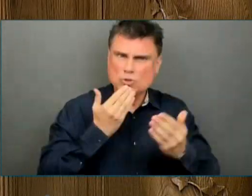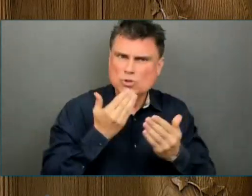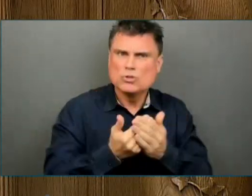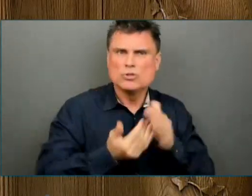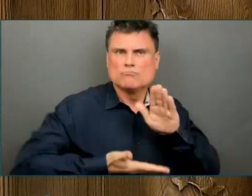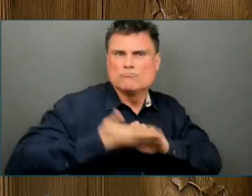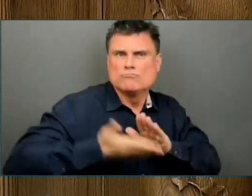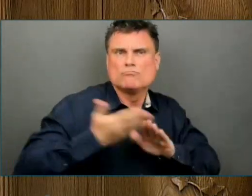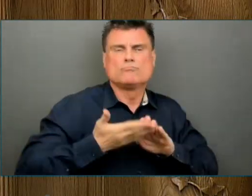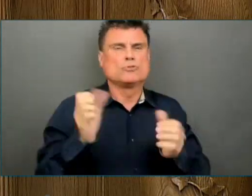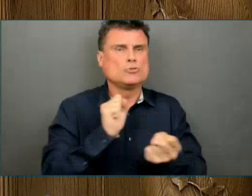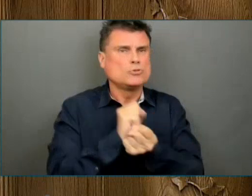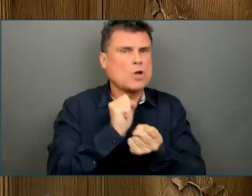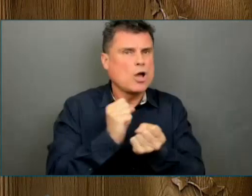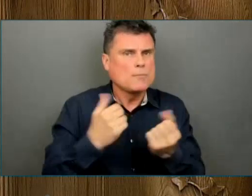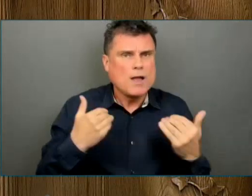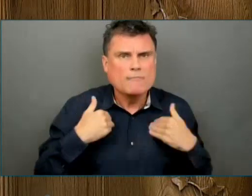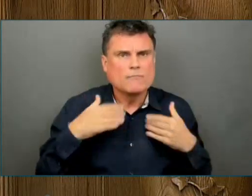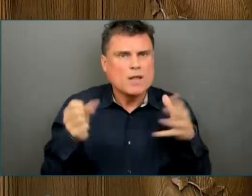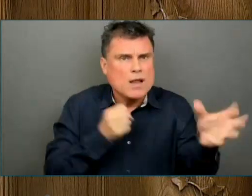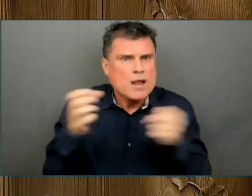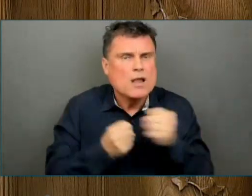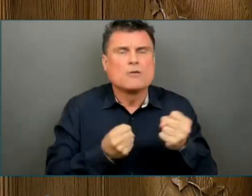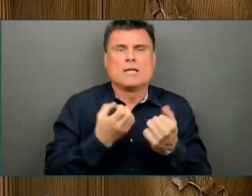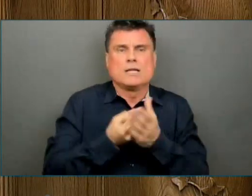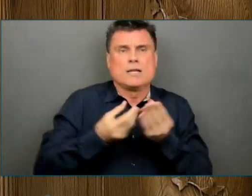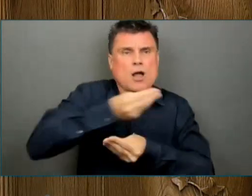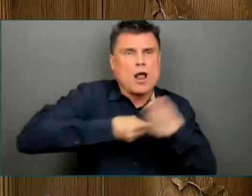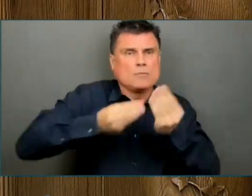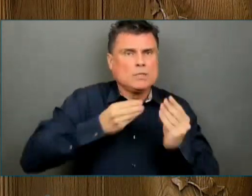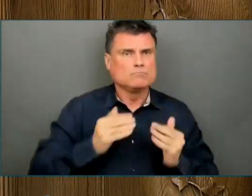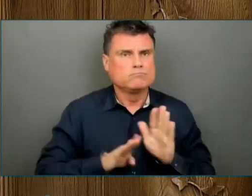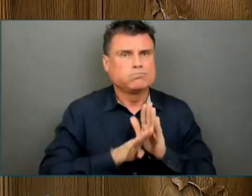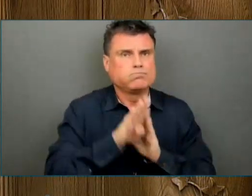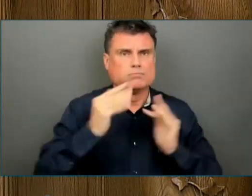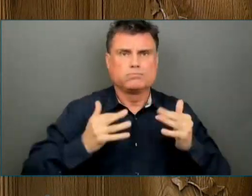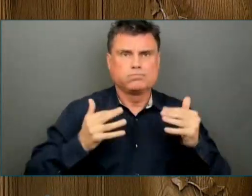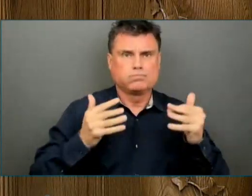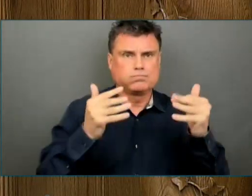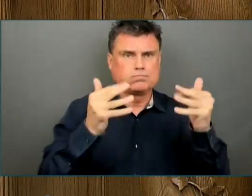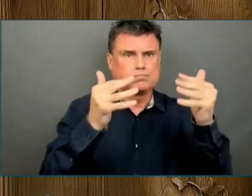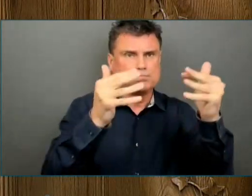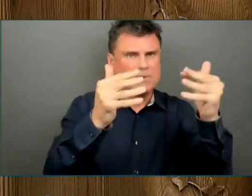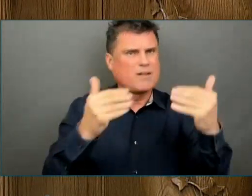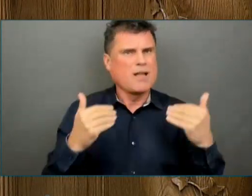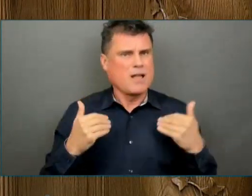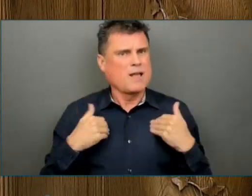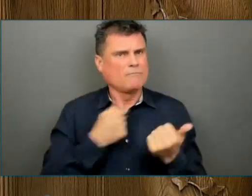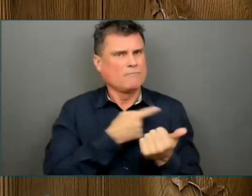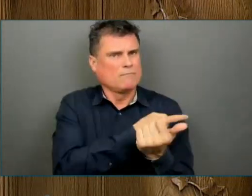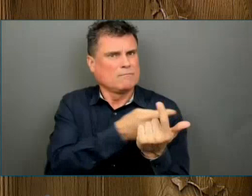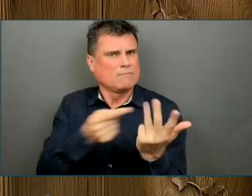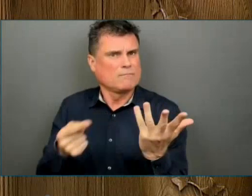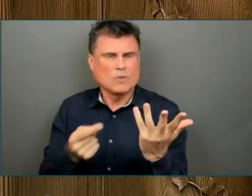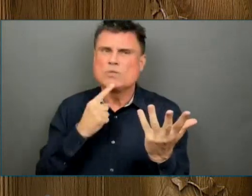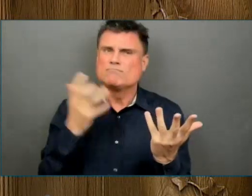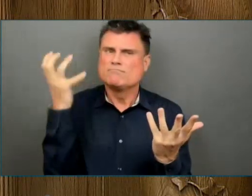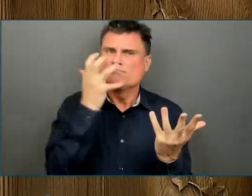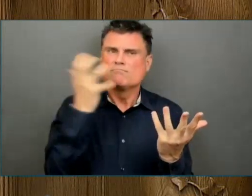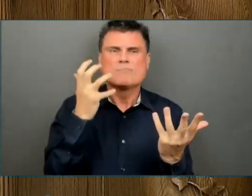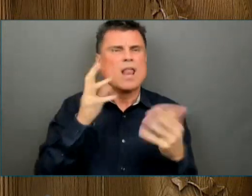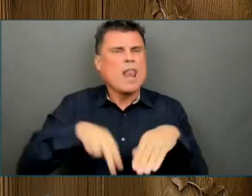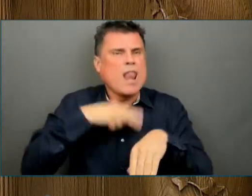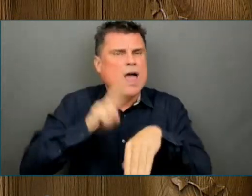our strengths remain. We have abundant natural resources and clean technology. We are a gateway to Asia and major